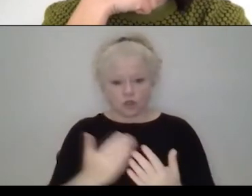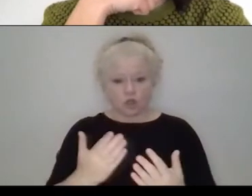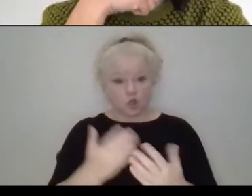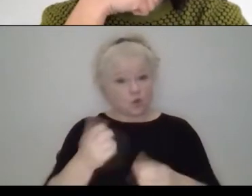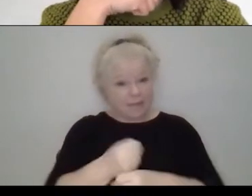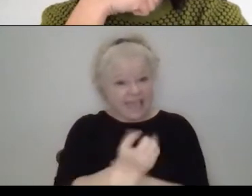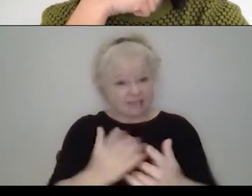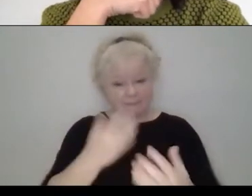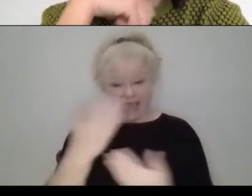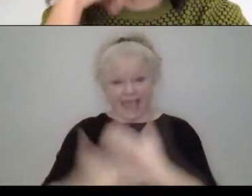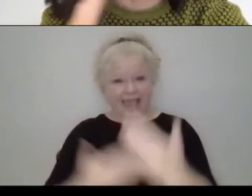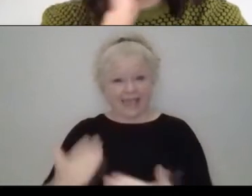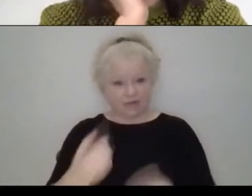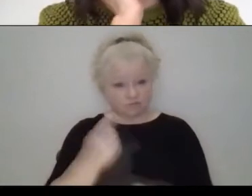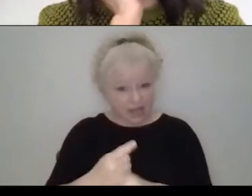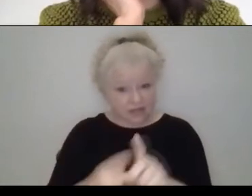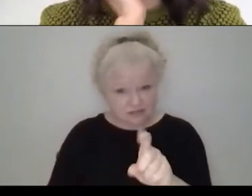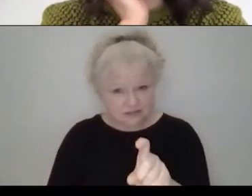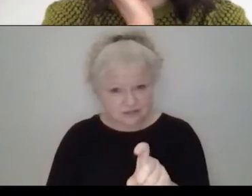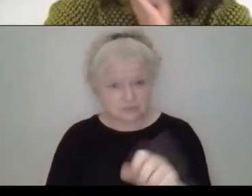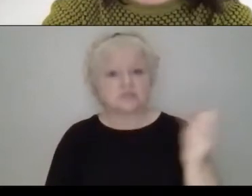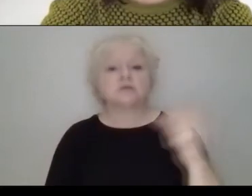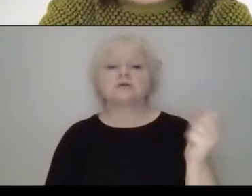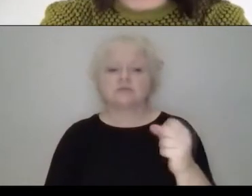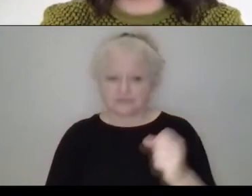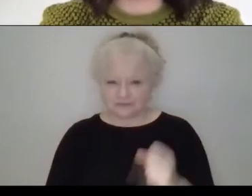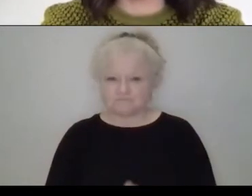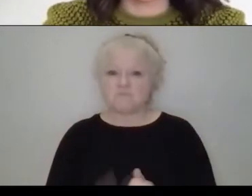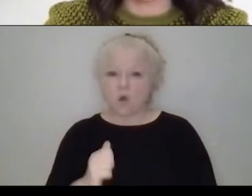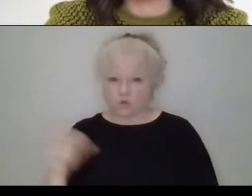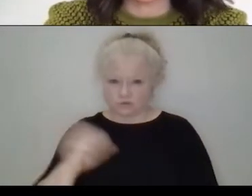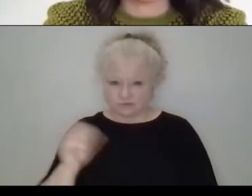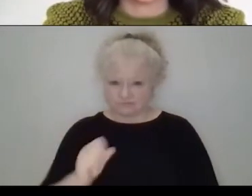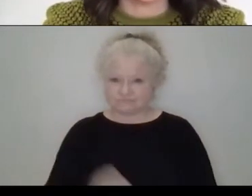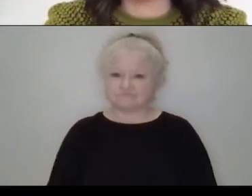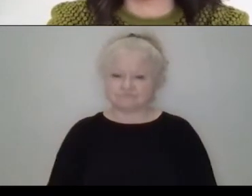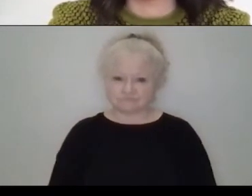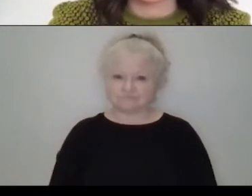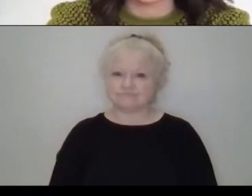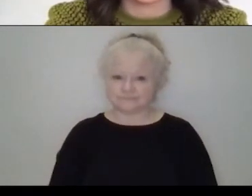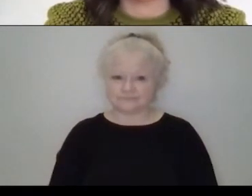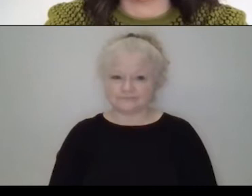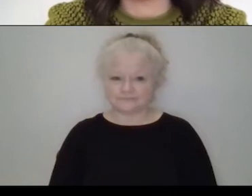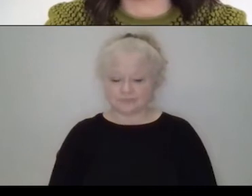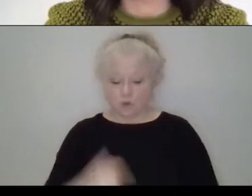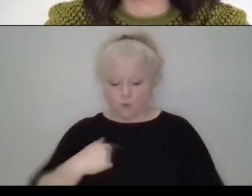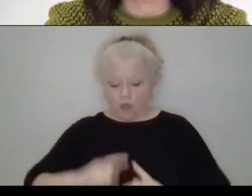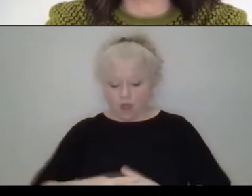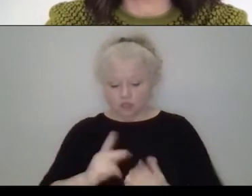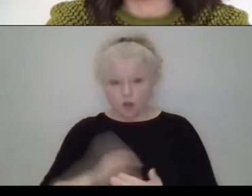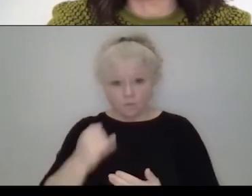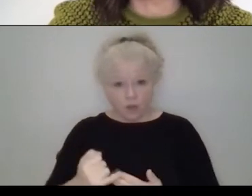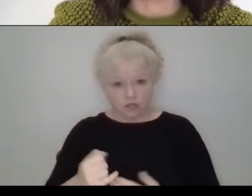all of these things, correct? Yeah, mostly. And, you know, every time I start a project, I, I